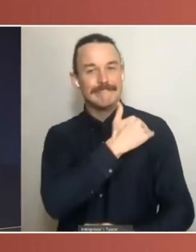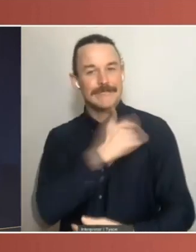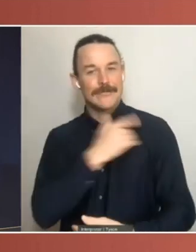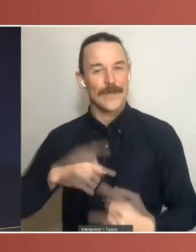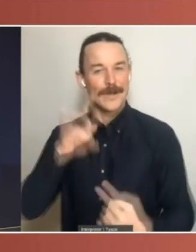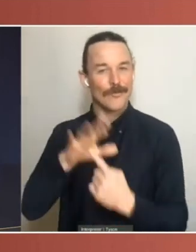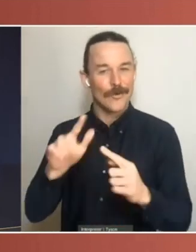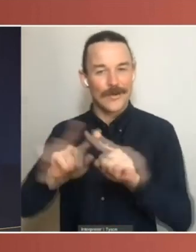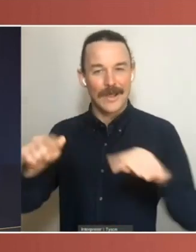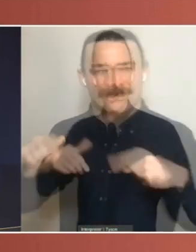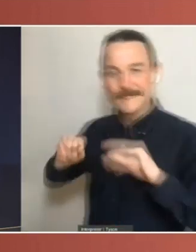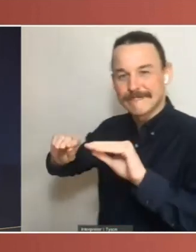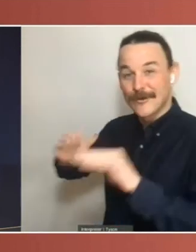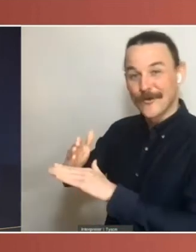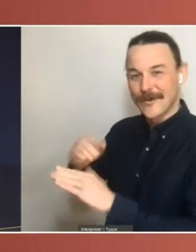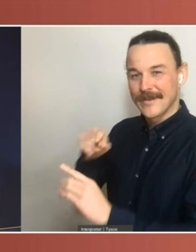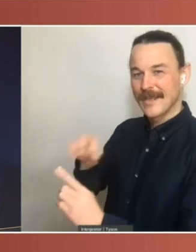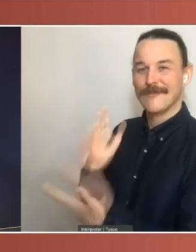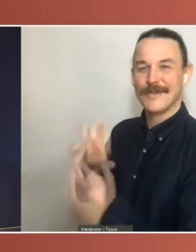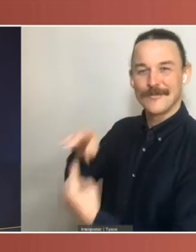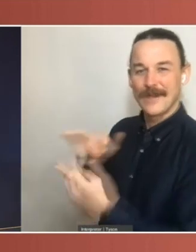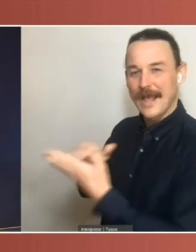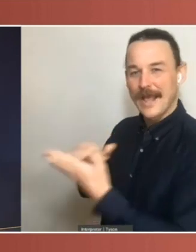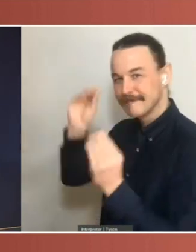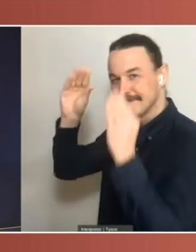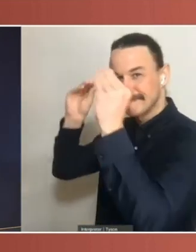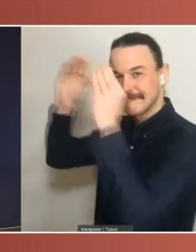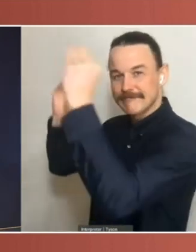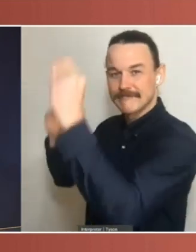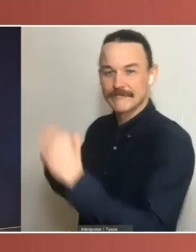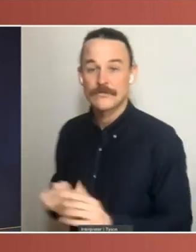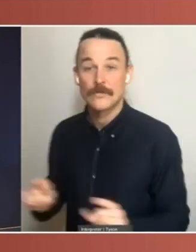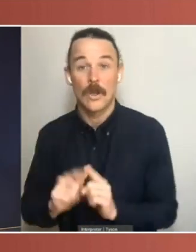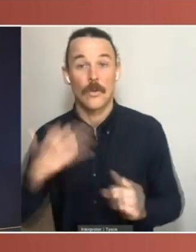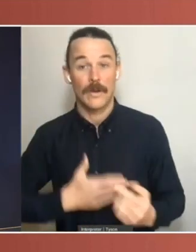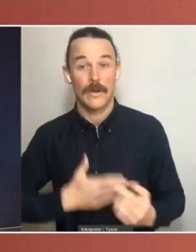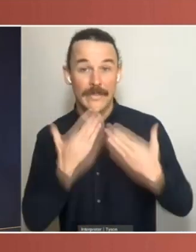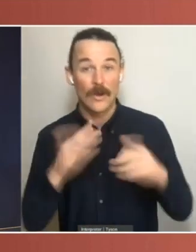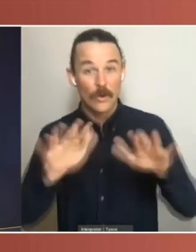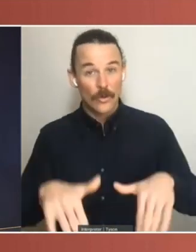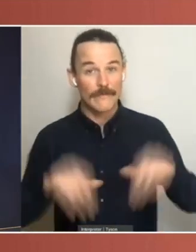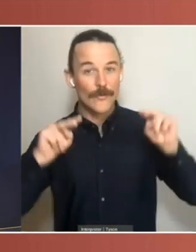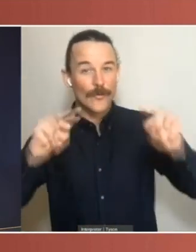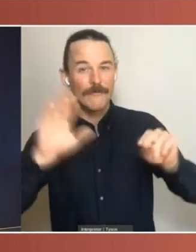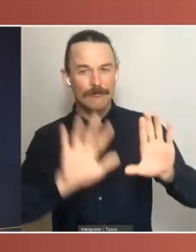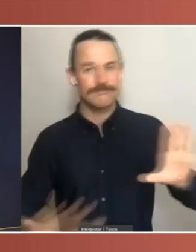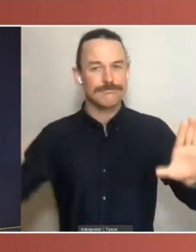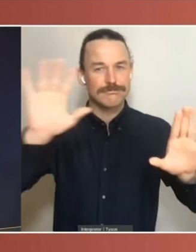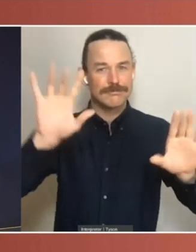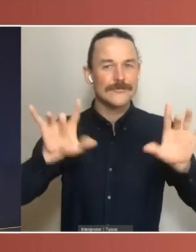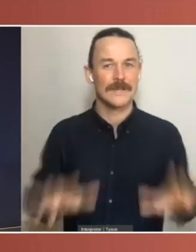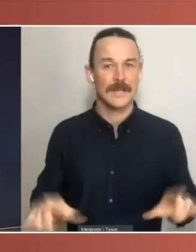here. So thank you. And finally, thank you to our audience for tuning in from far and wide and particularly those who submitted some questions.